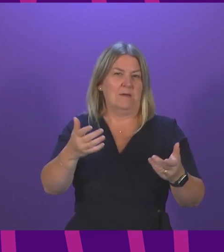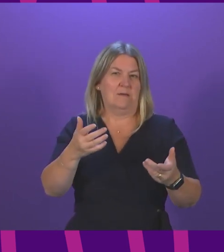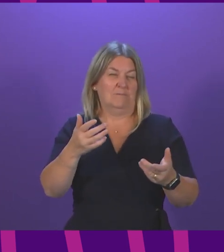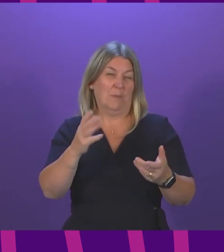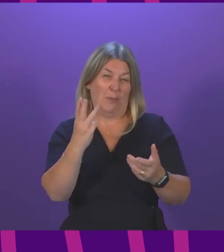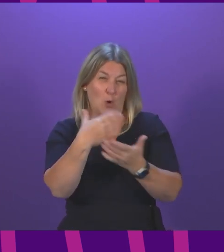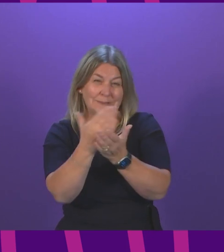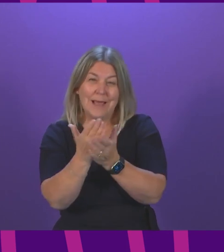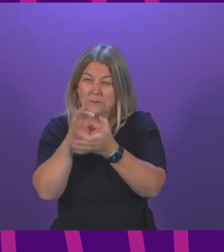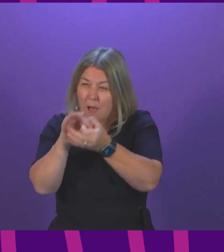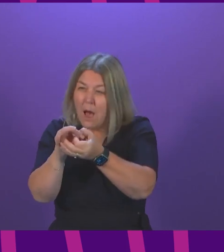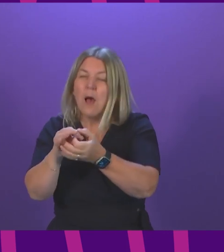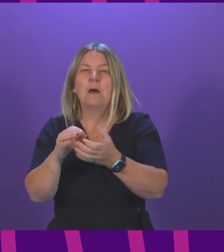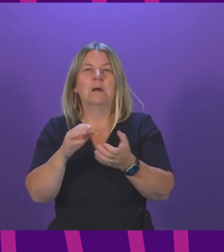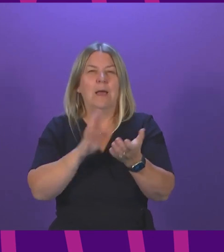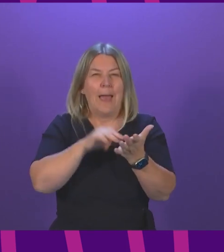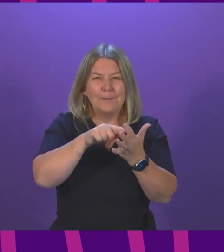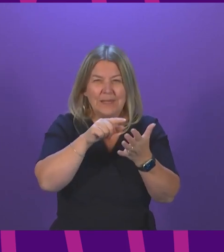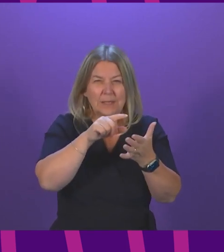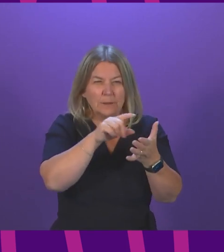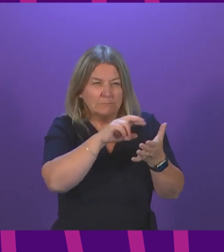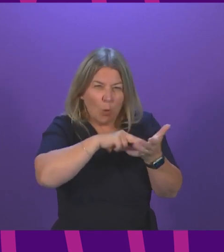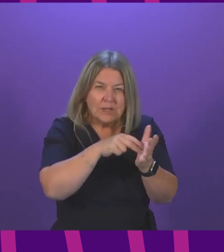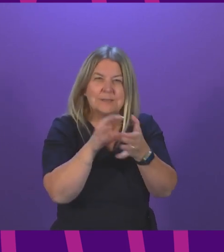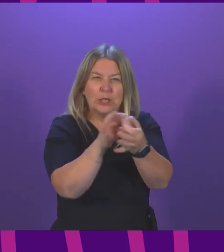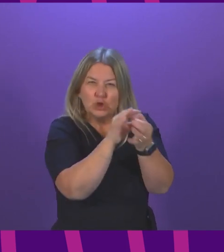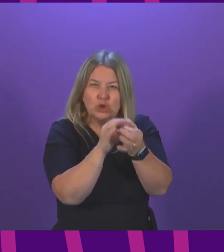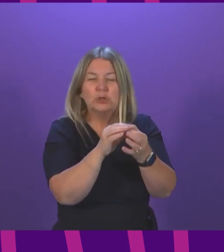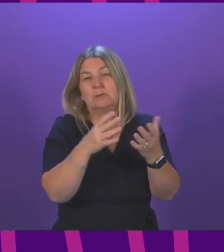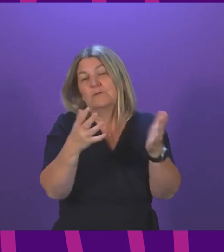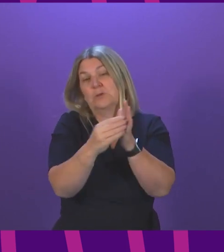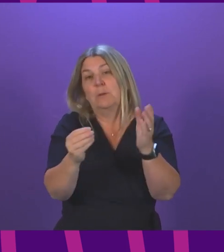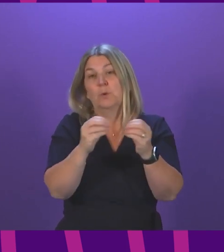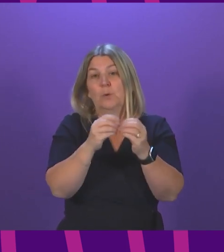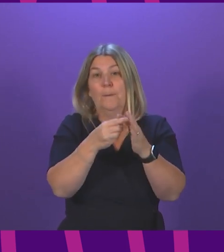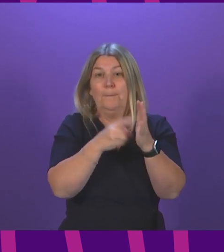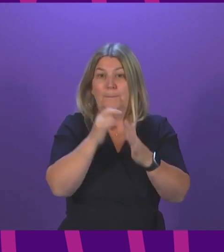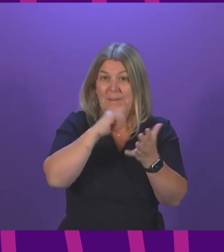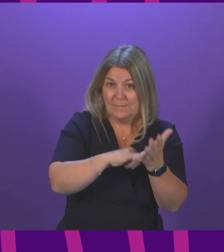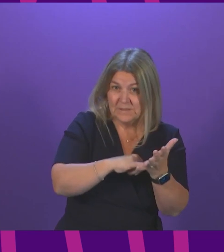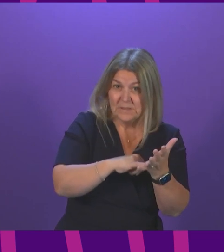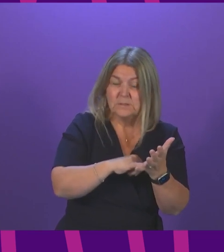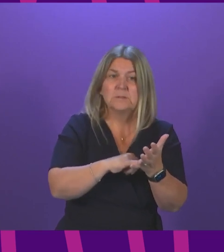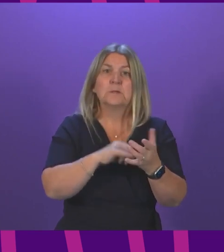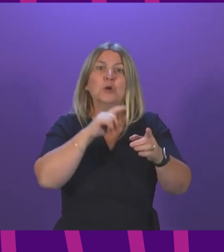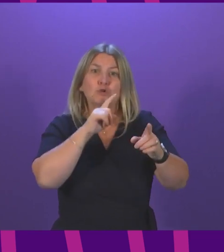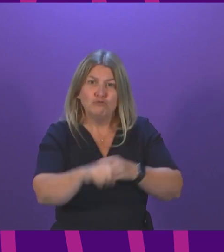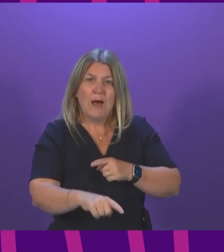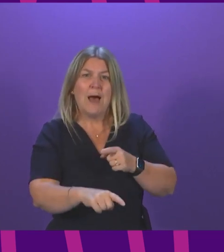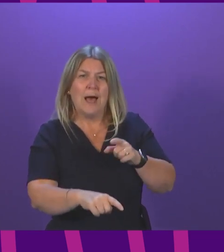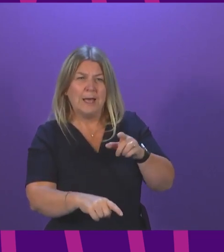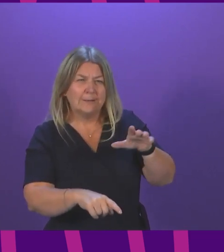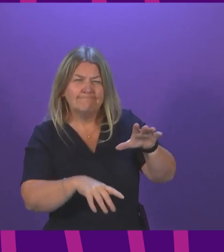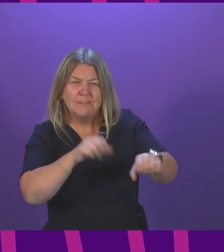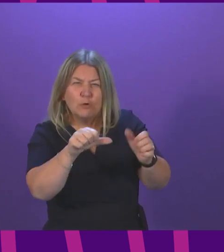example, working with our ethnic minority organisations like Bemis, who have been excellent, to try to outreach to those groups where